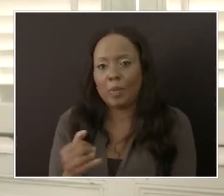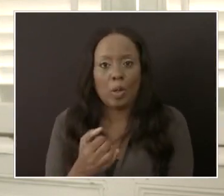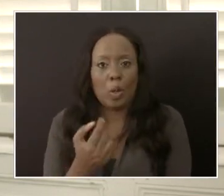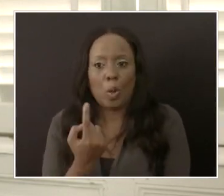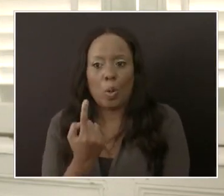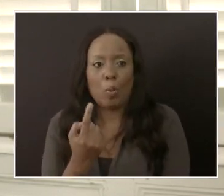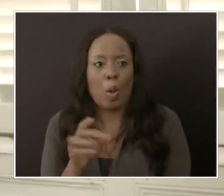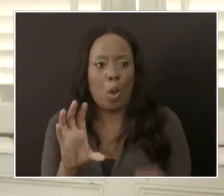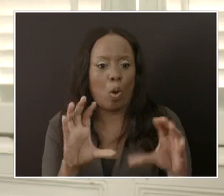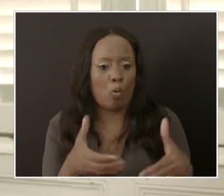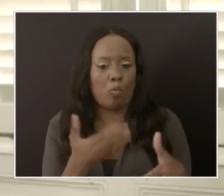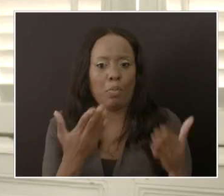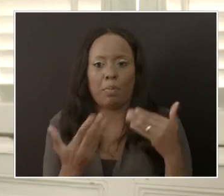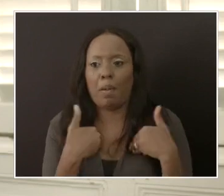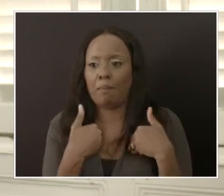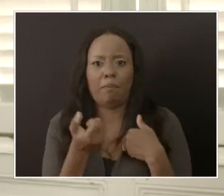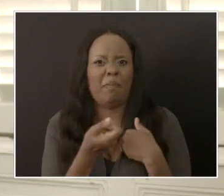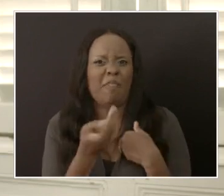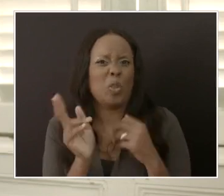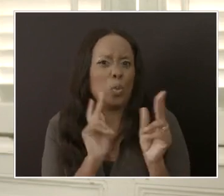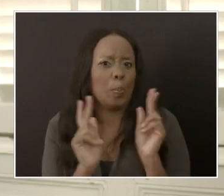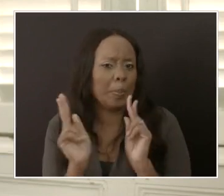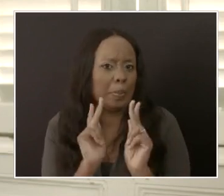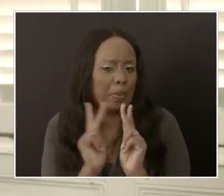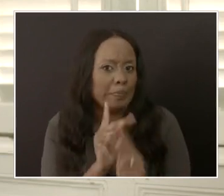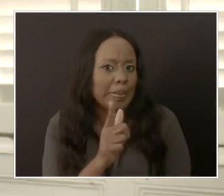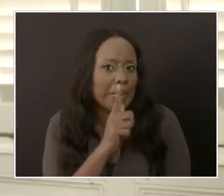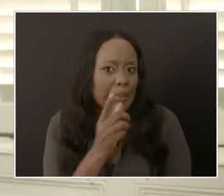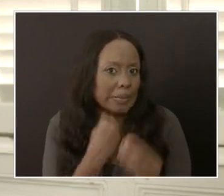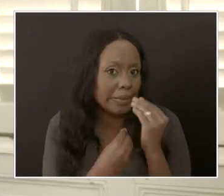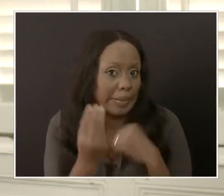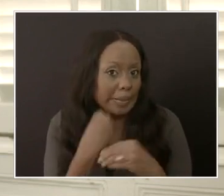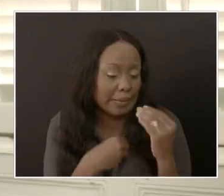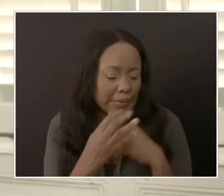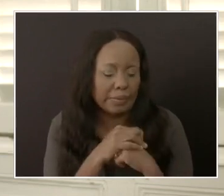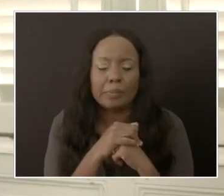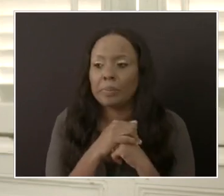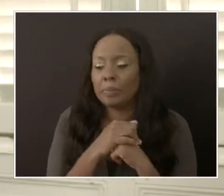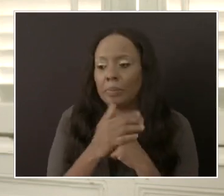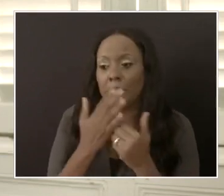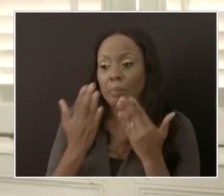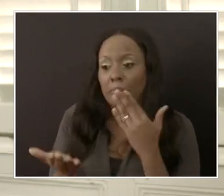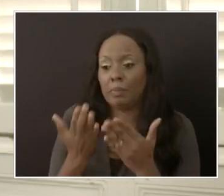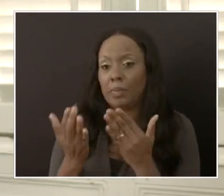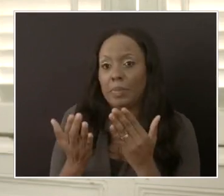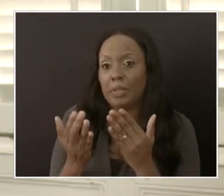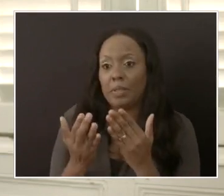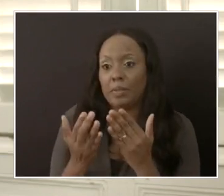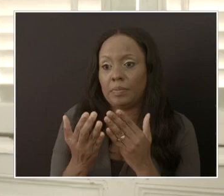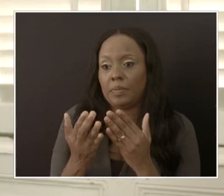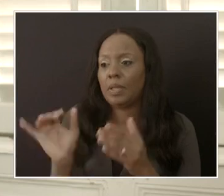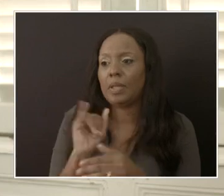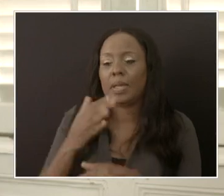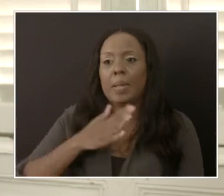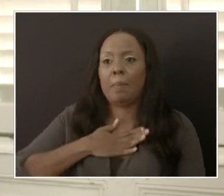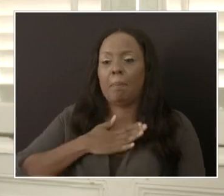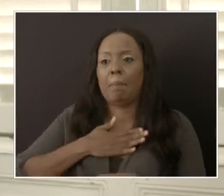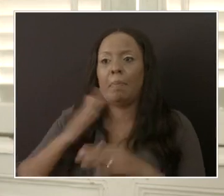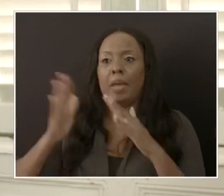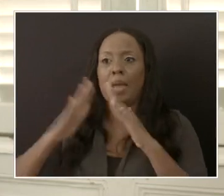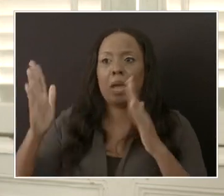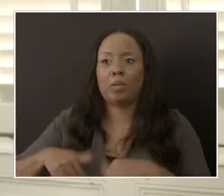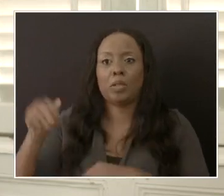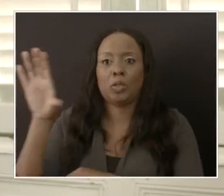to have a couple of persons over for lunch, um, may have a large number of persons like at my house, not usually on